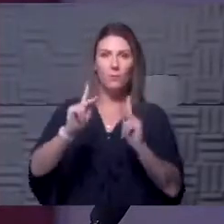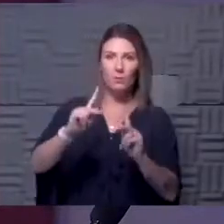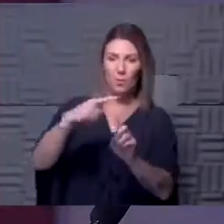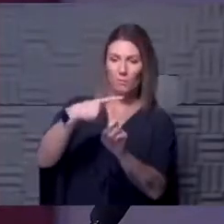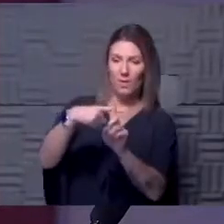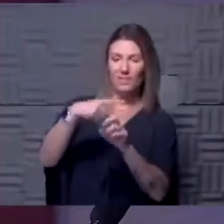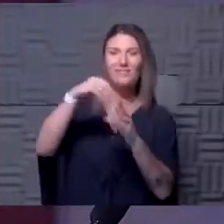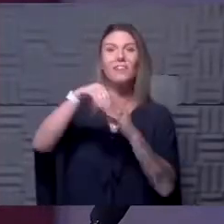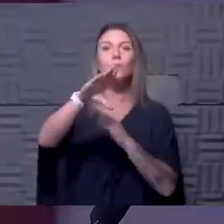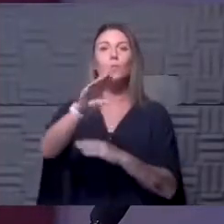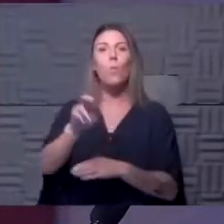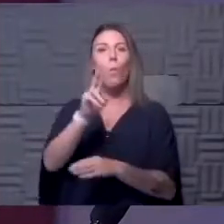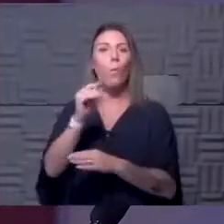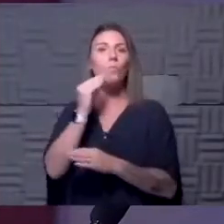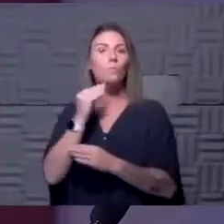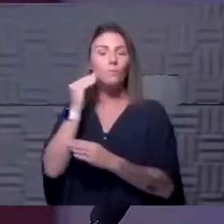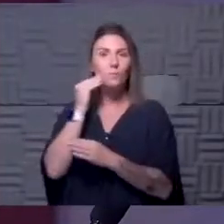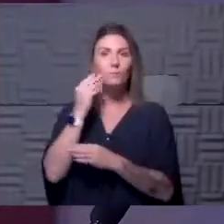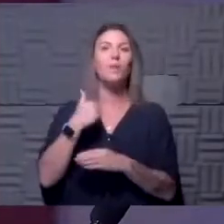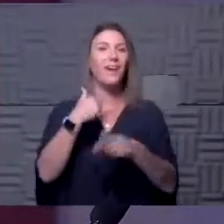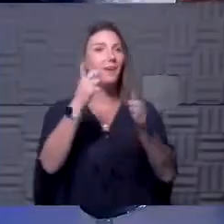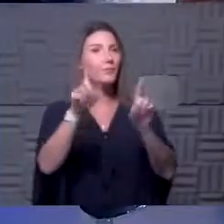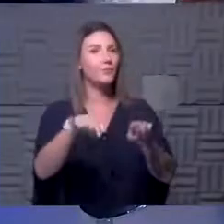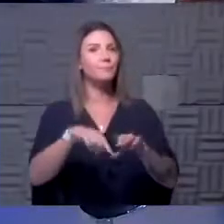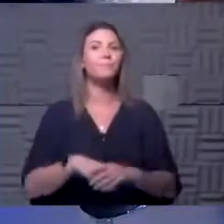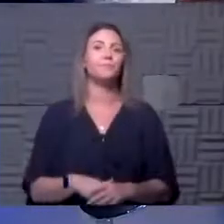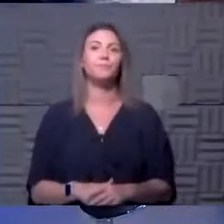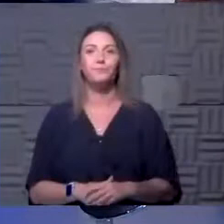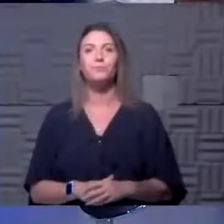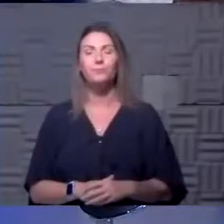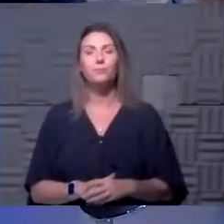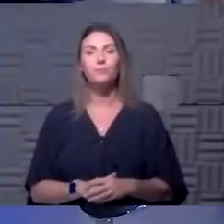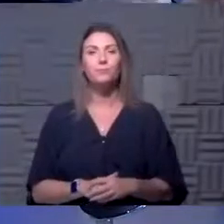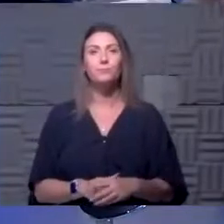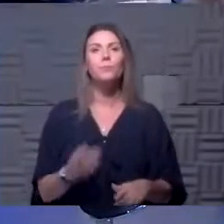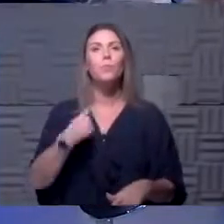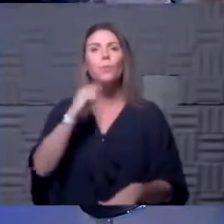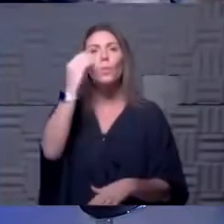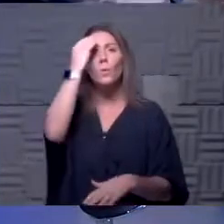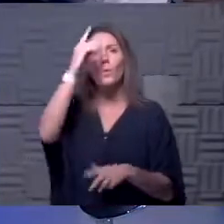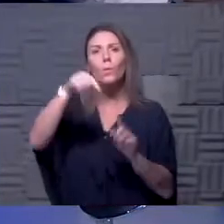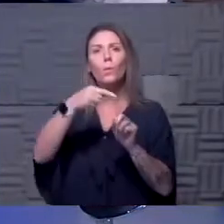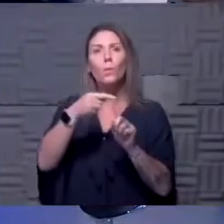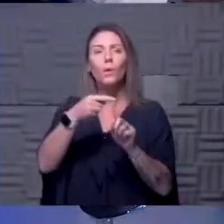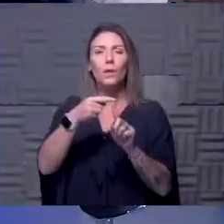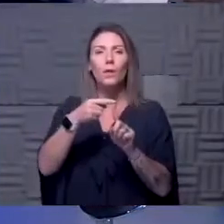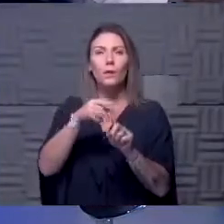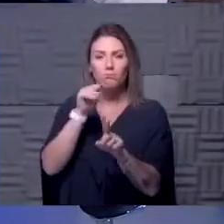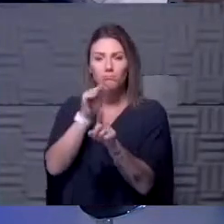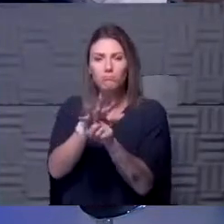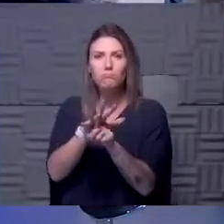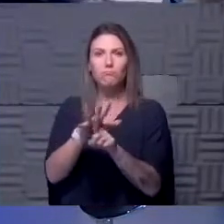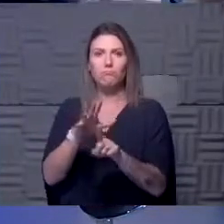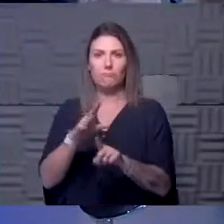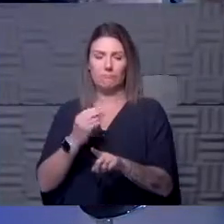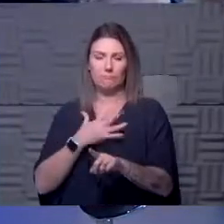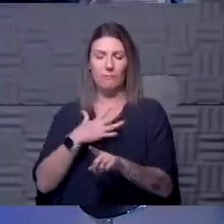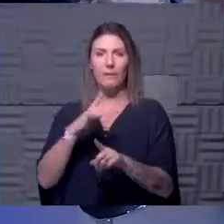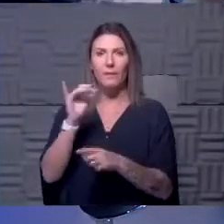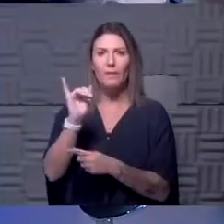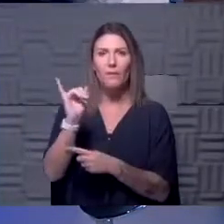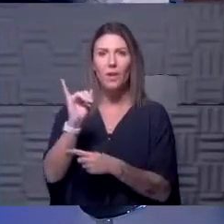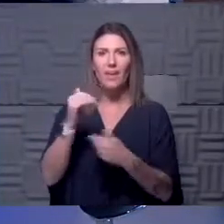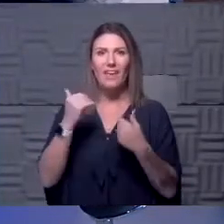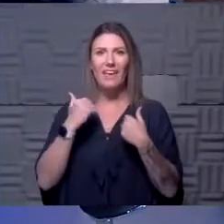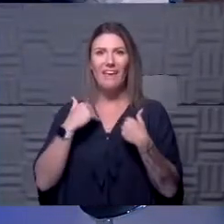positive in your home. Yeah, I would agree with that. You know, we know that once you do get the infection, you start to have